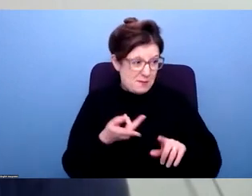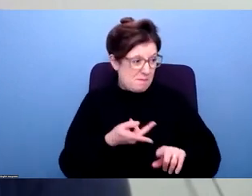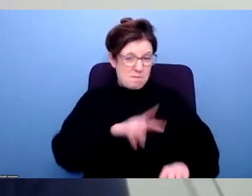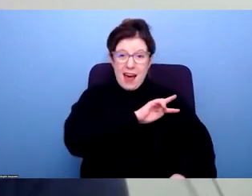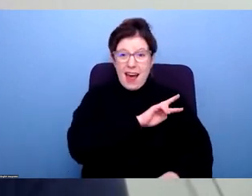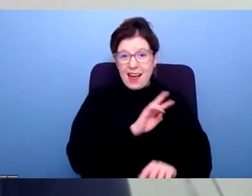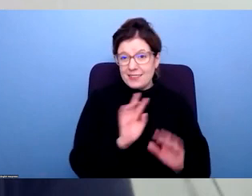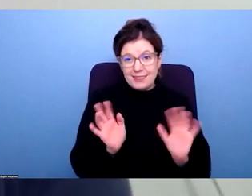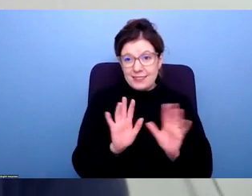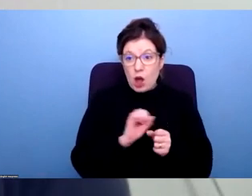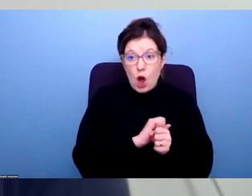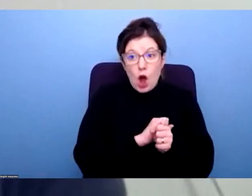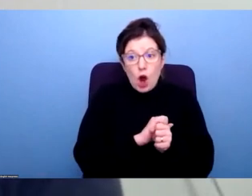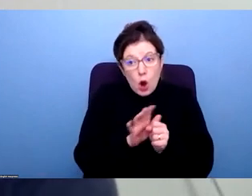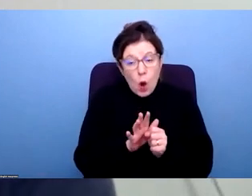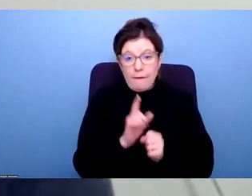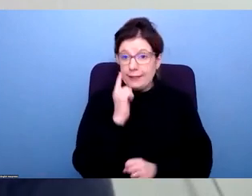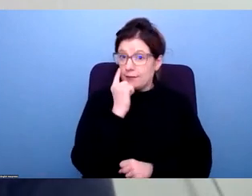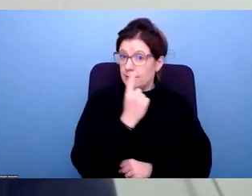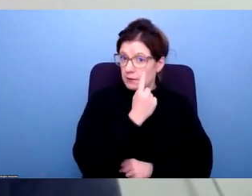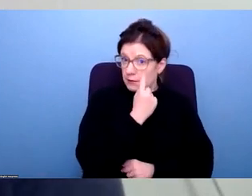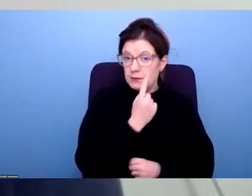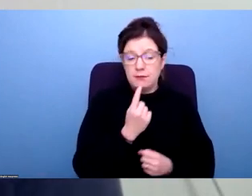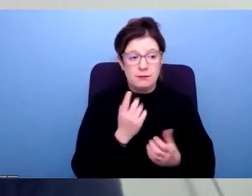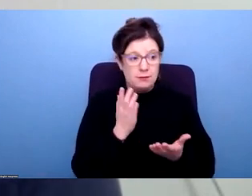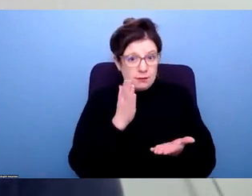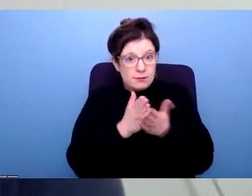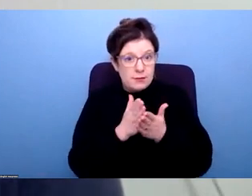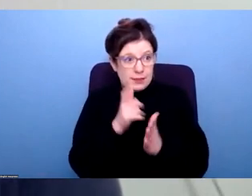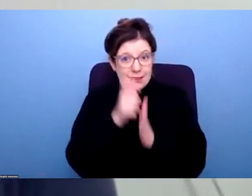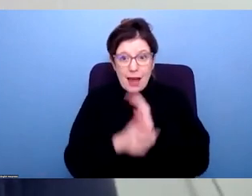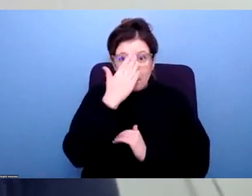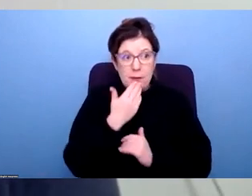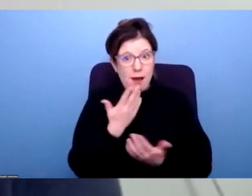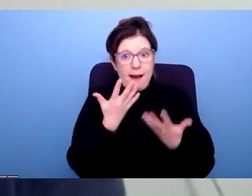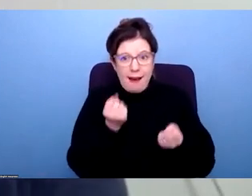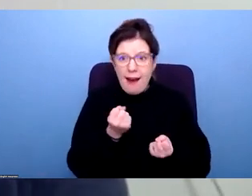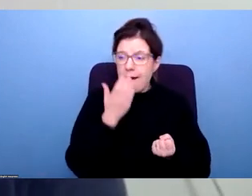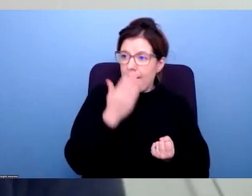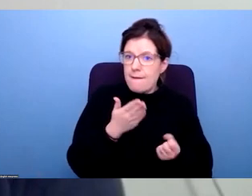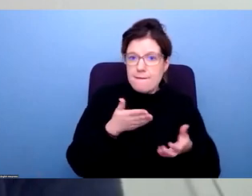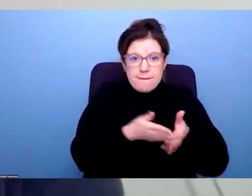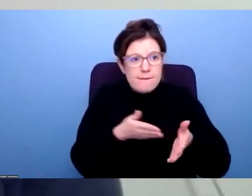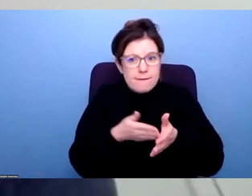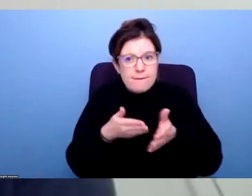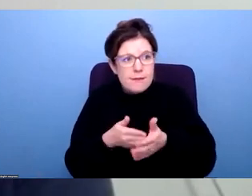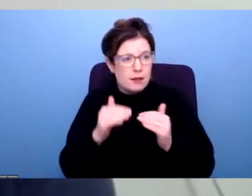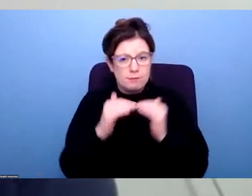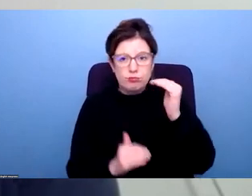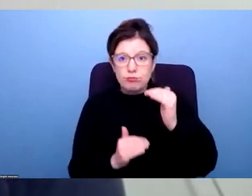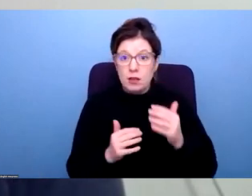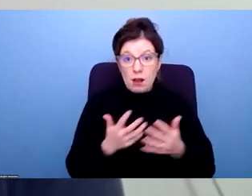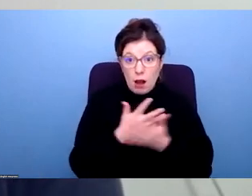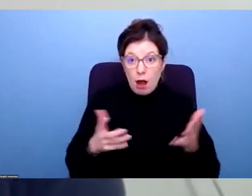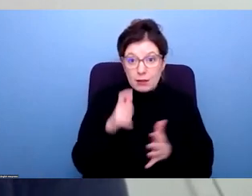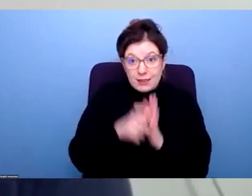Not only did the pandemic shine a light on the inequalities, and really strike lots of fear for many disabled